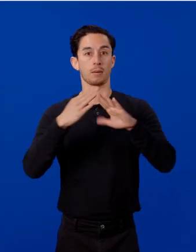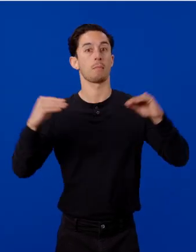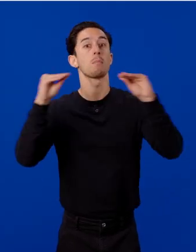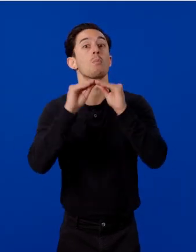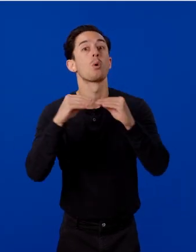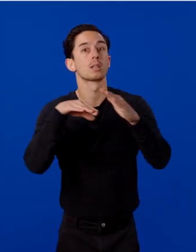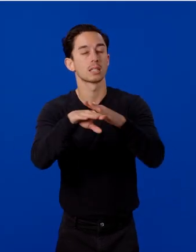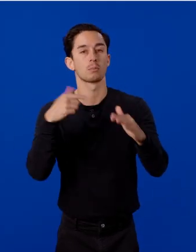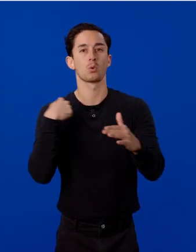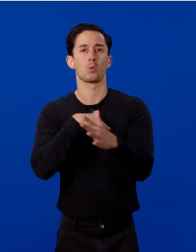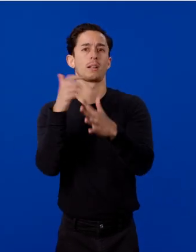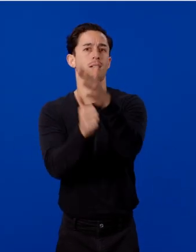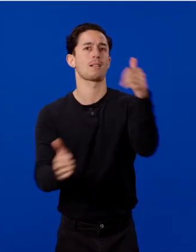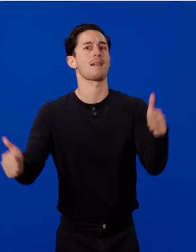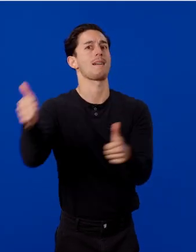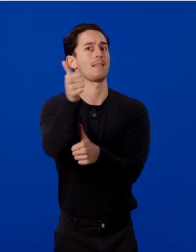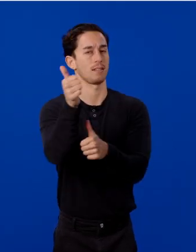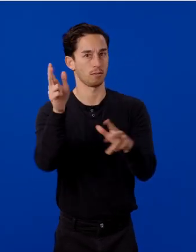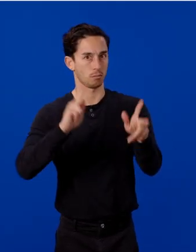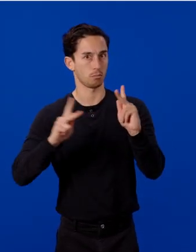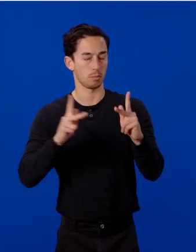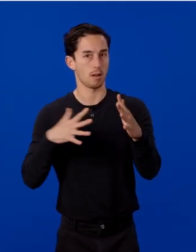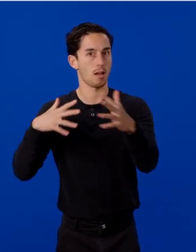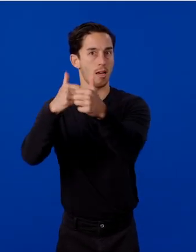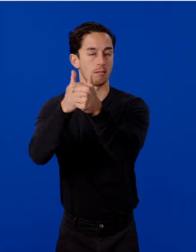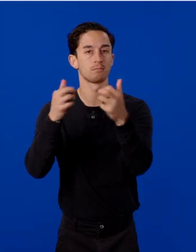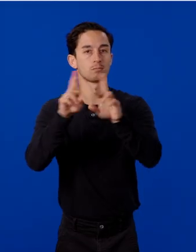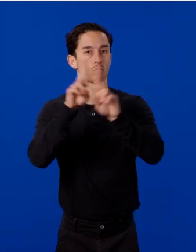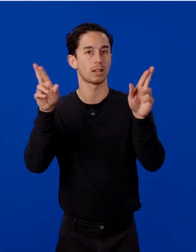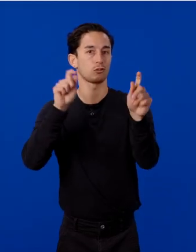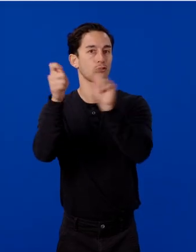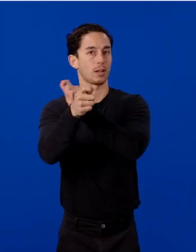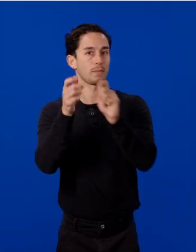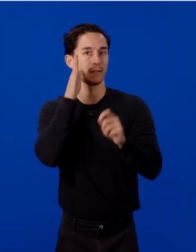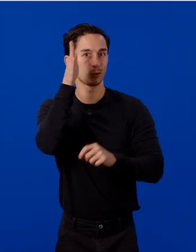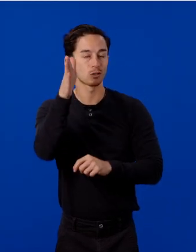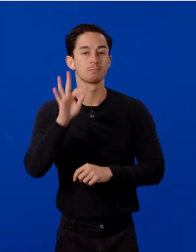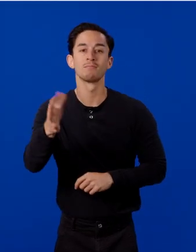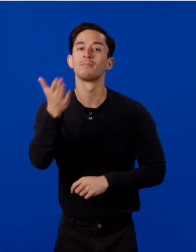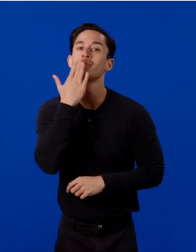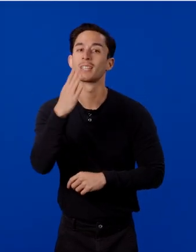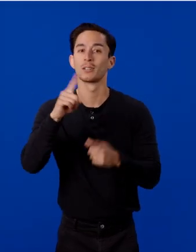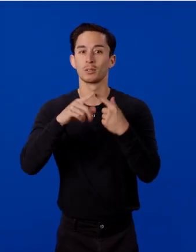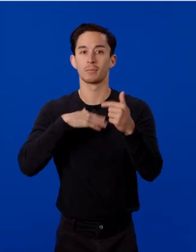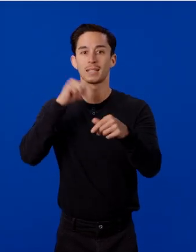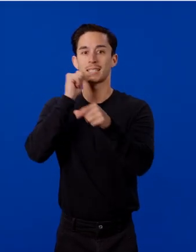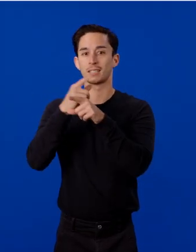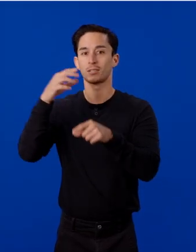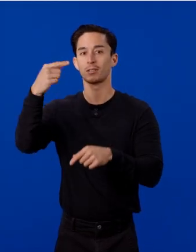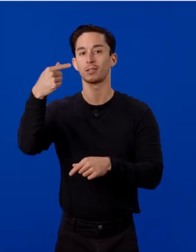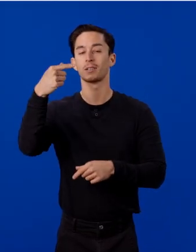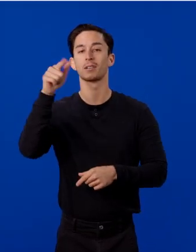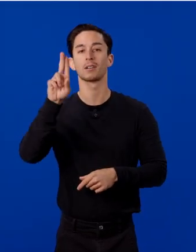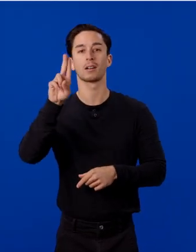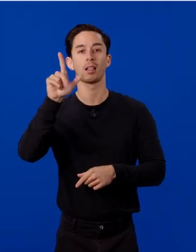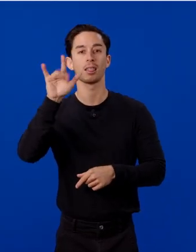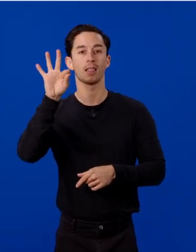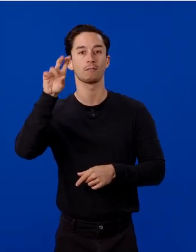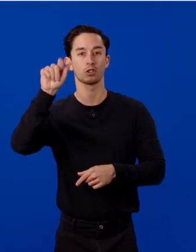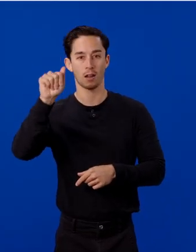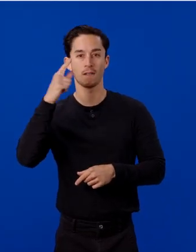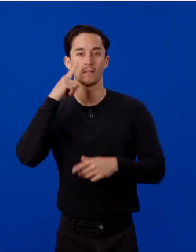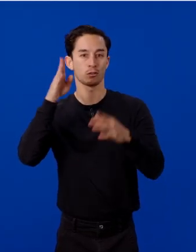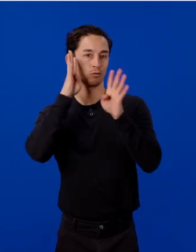will already be ahead of the curve, ready to shape the future. My heartfelt thanks to my sister Gulafsha for her creativity in designing the